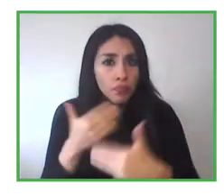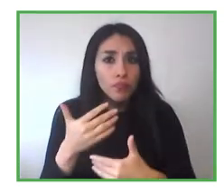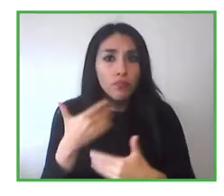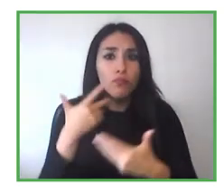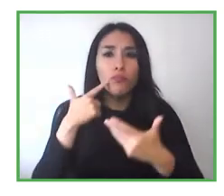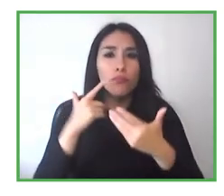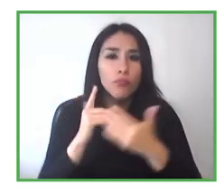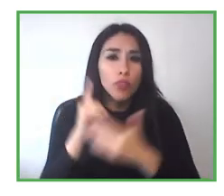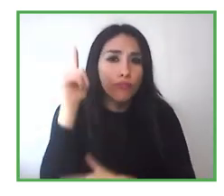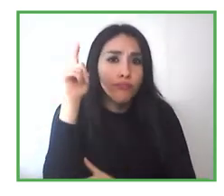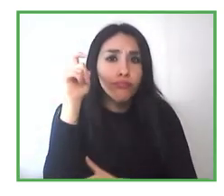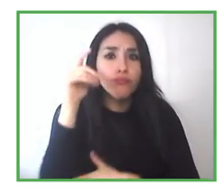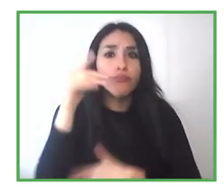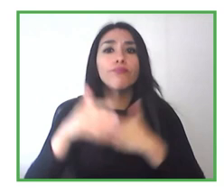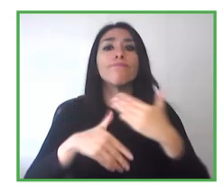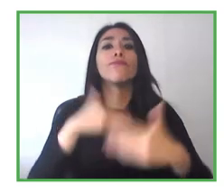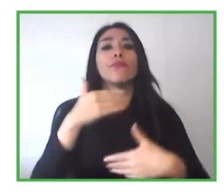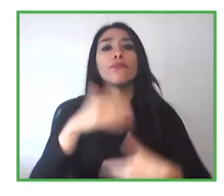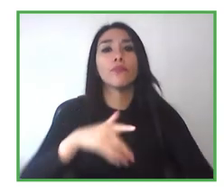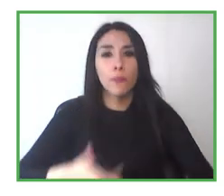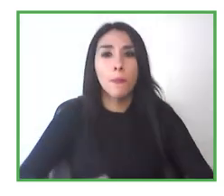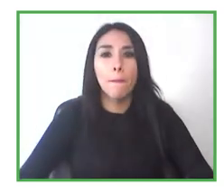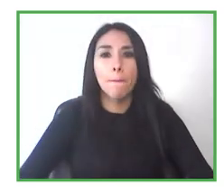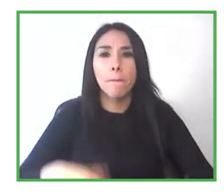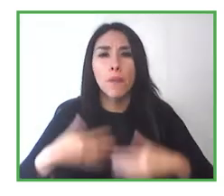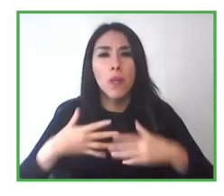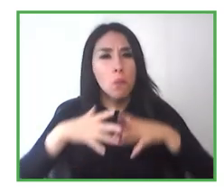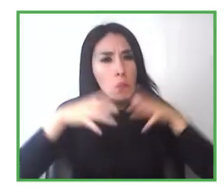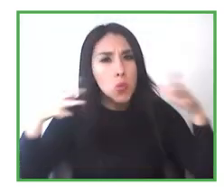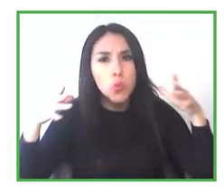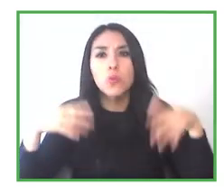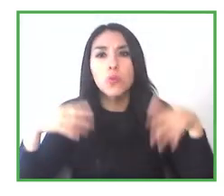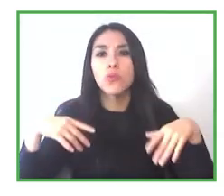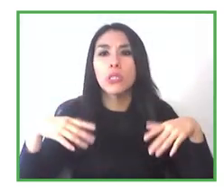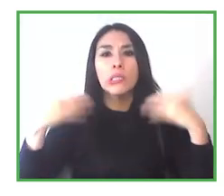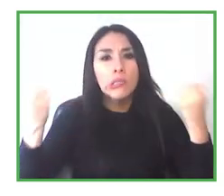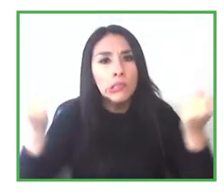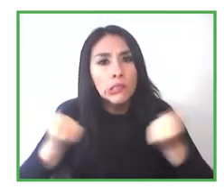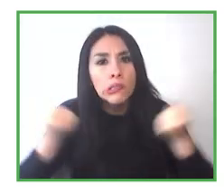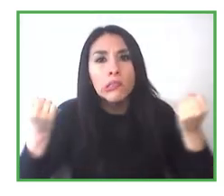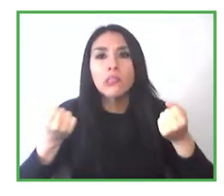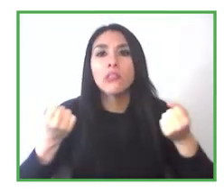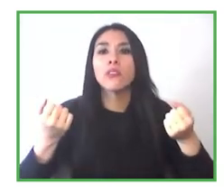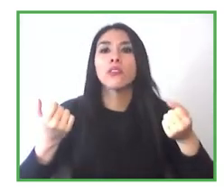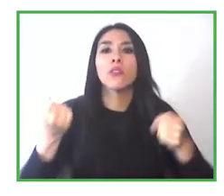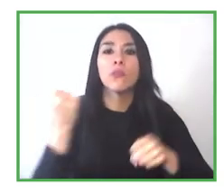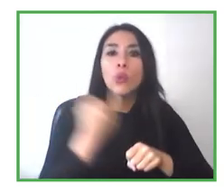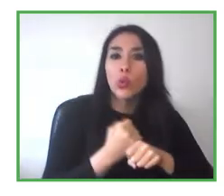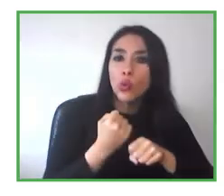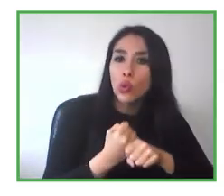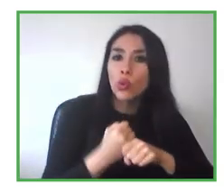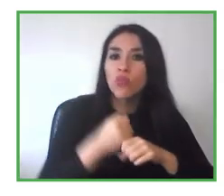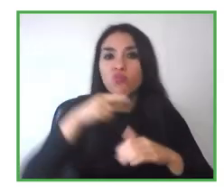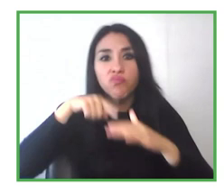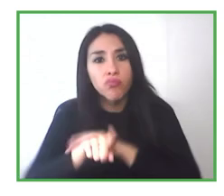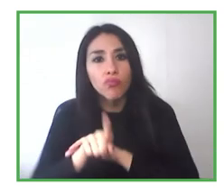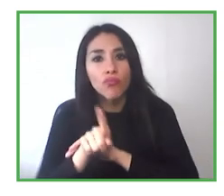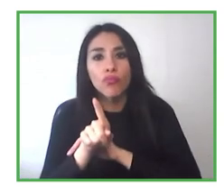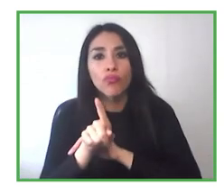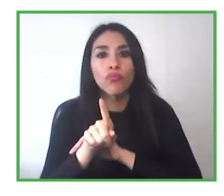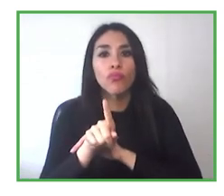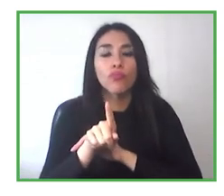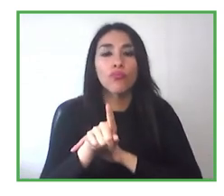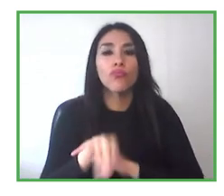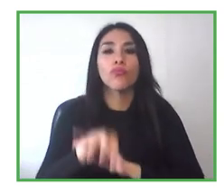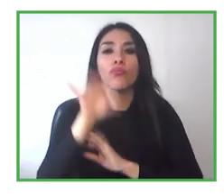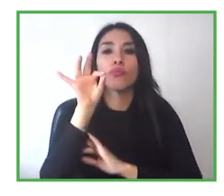process where the person enters work. And during the first two weeks, we must carry out this contact.